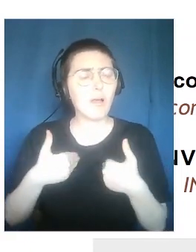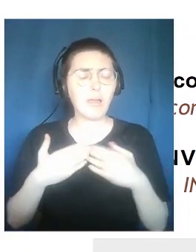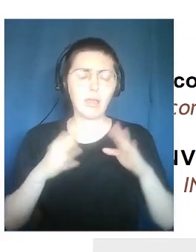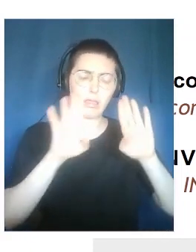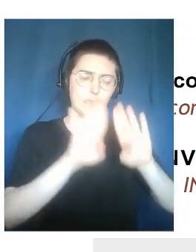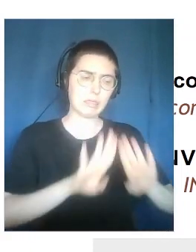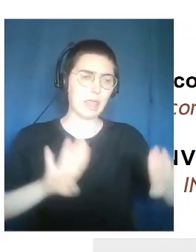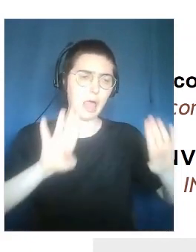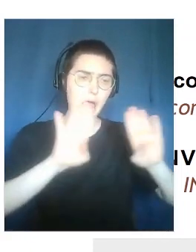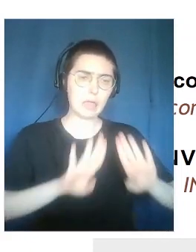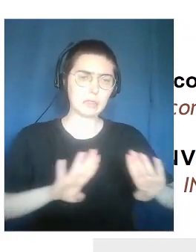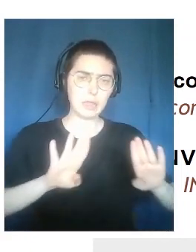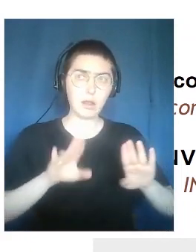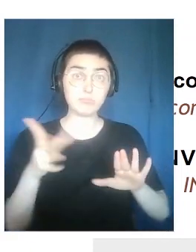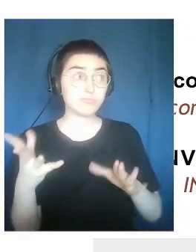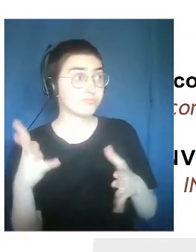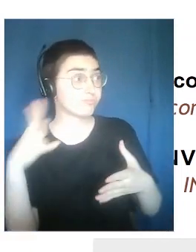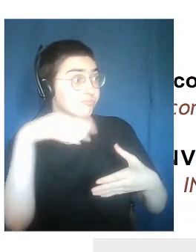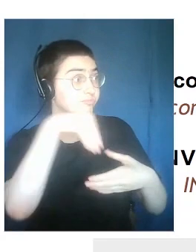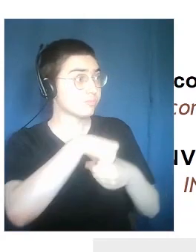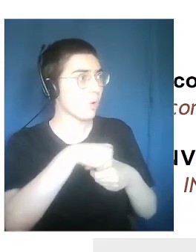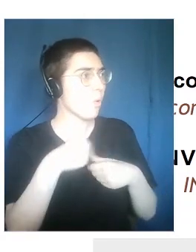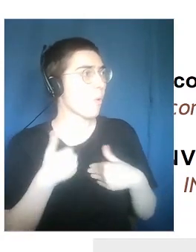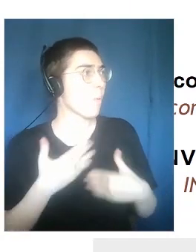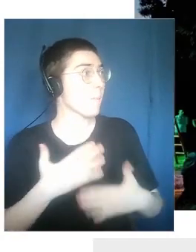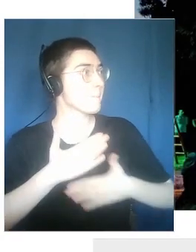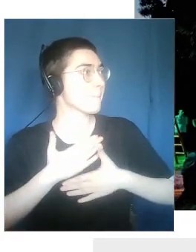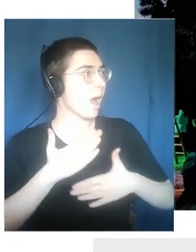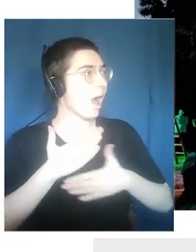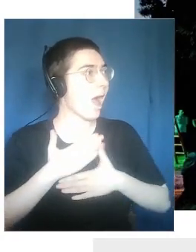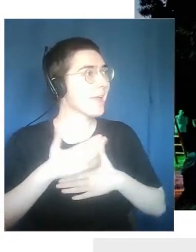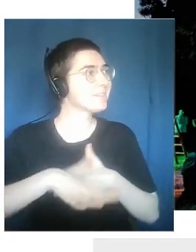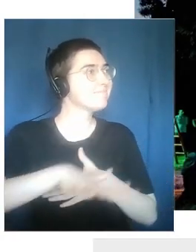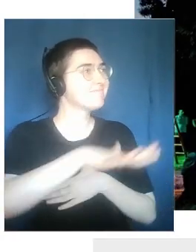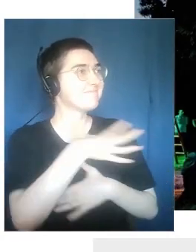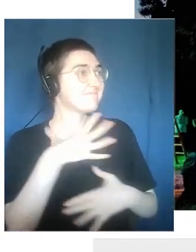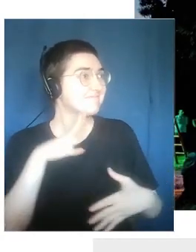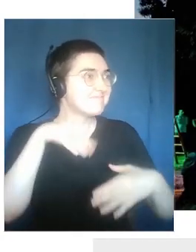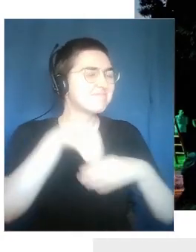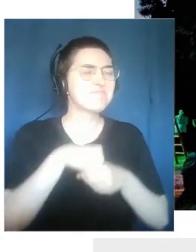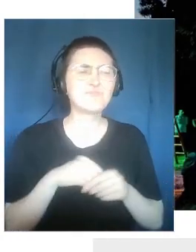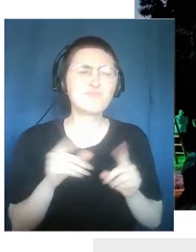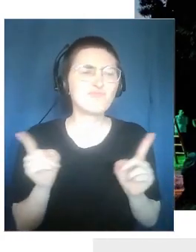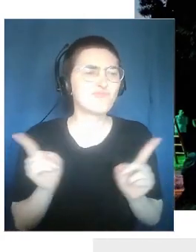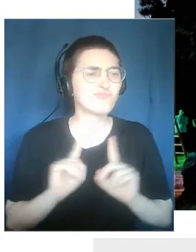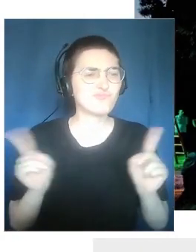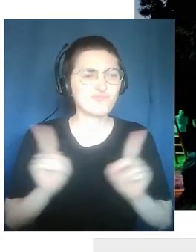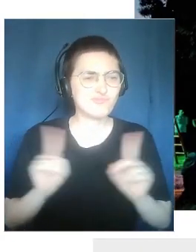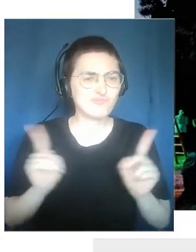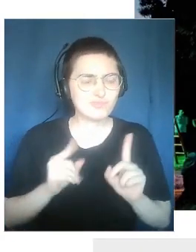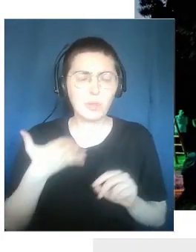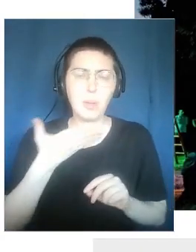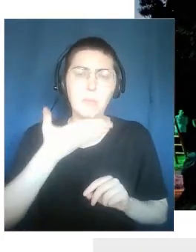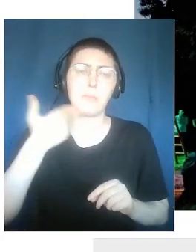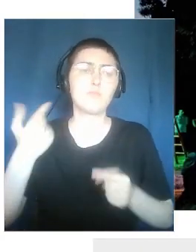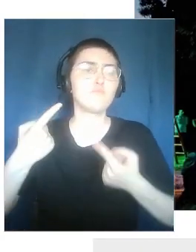generation that don't recognize in theatre a way of expression